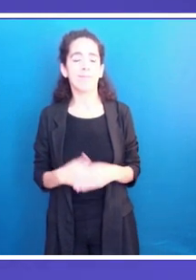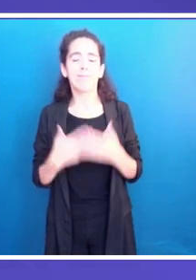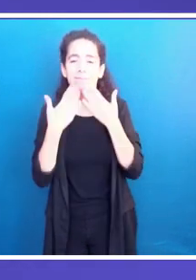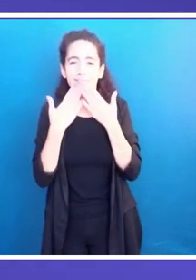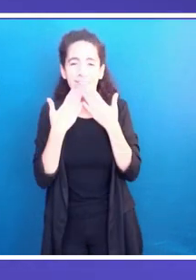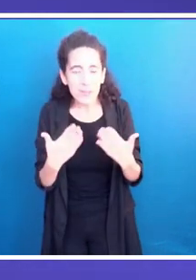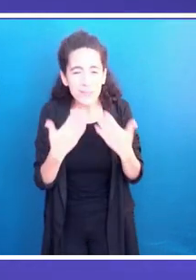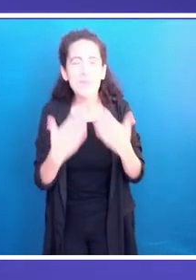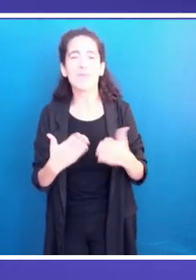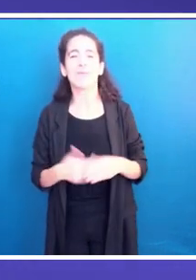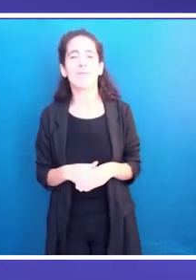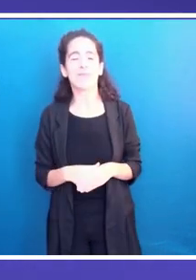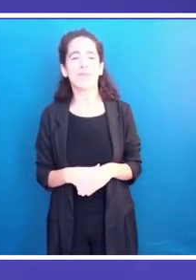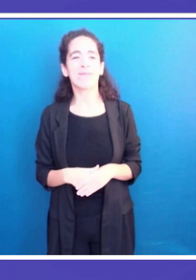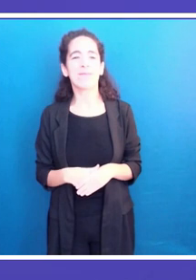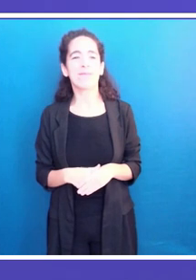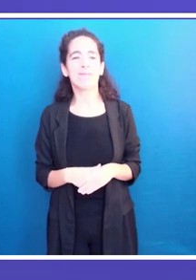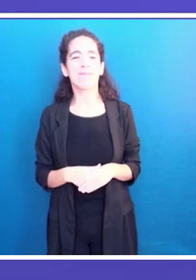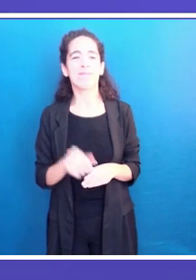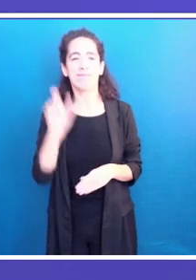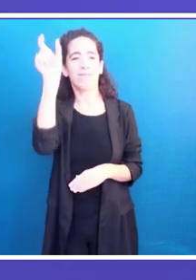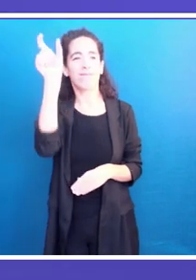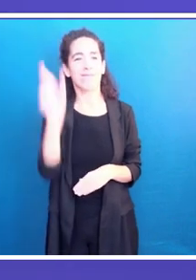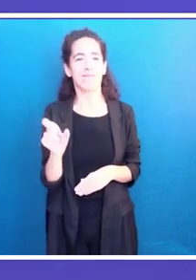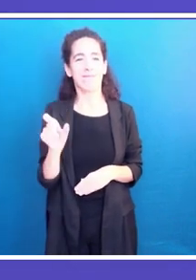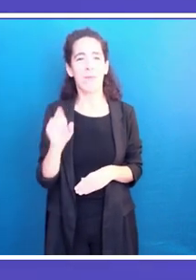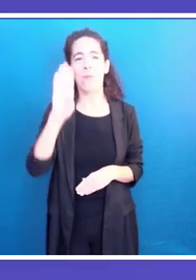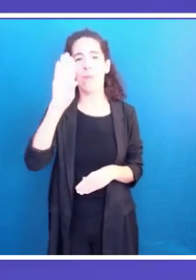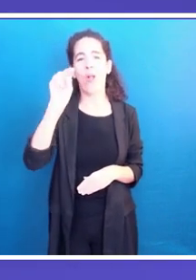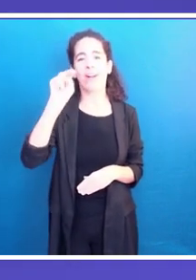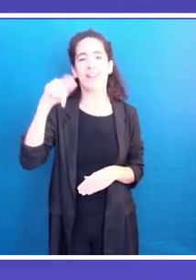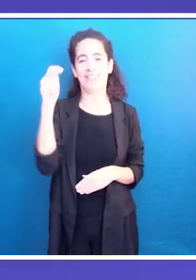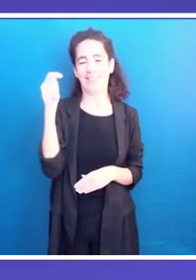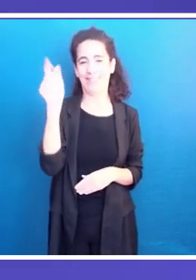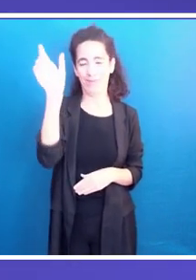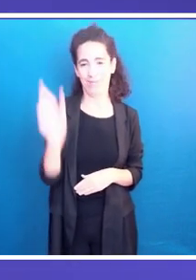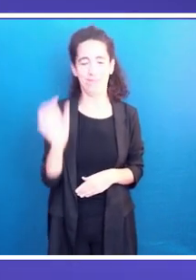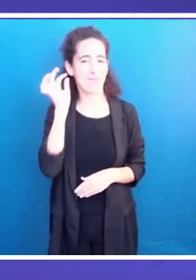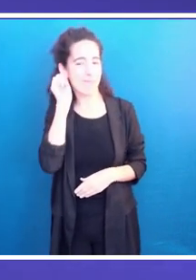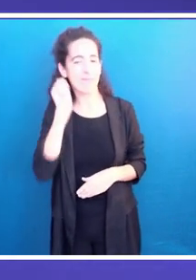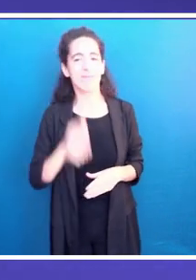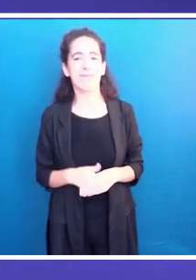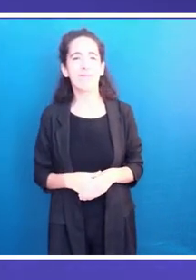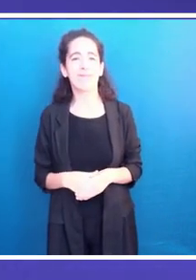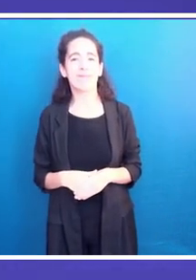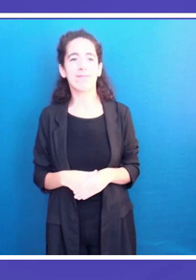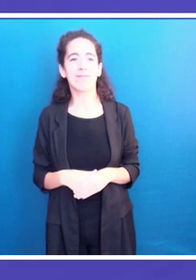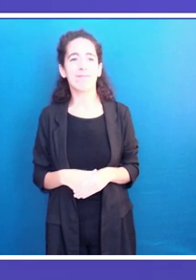If you were asked to send a message to the women of the world, what would that message be?